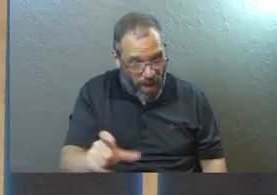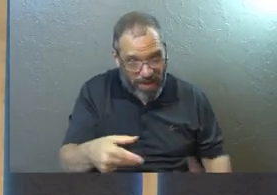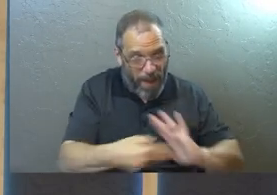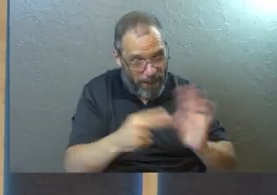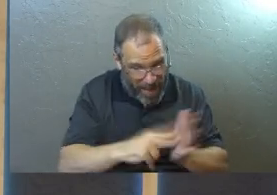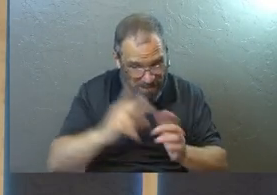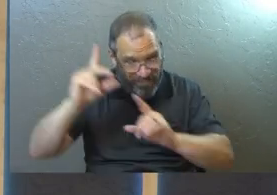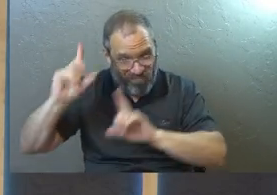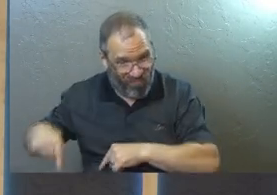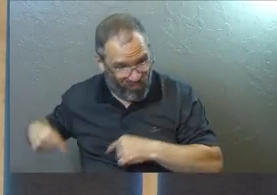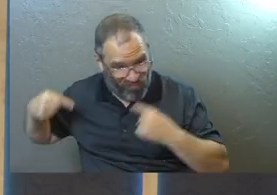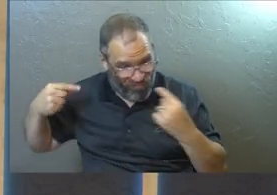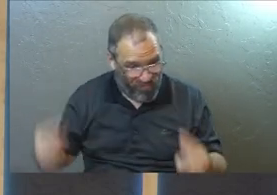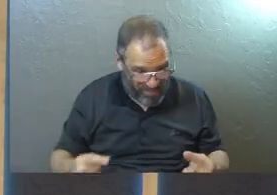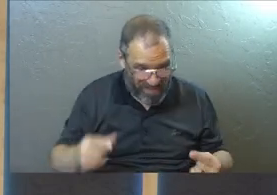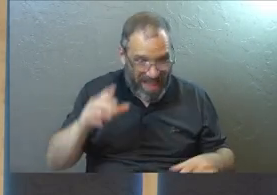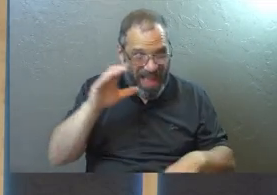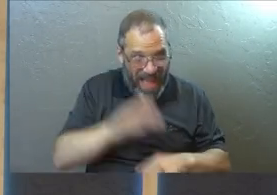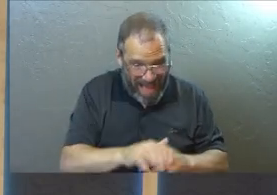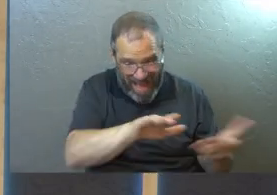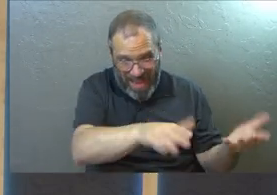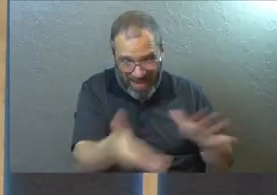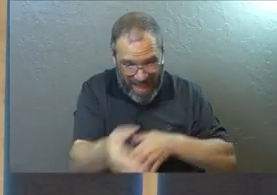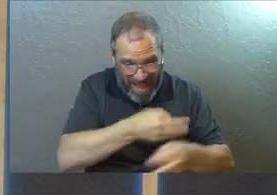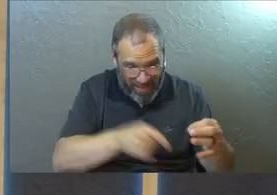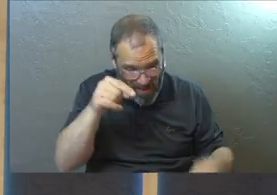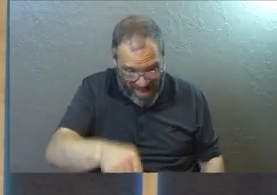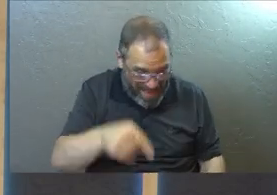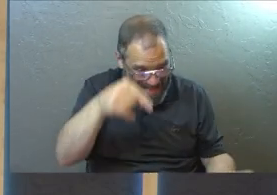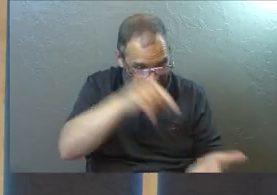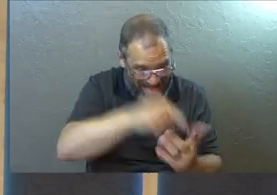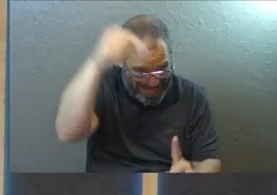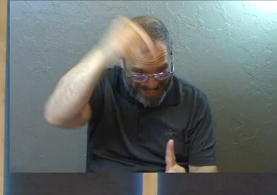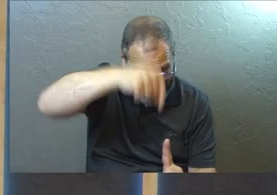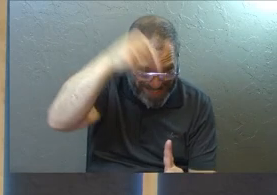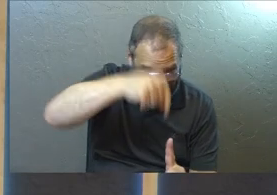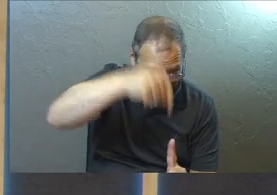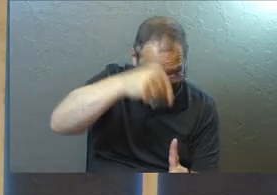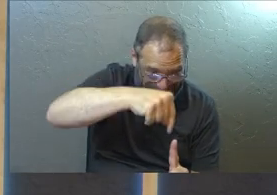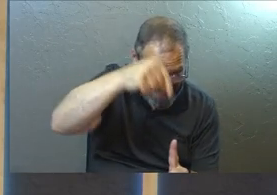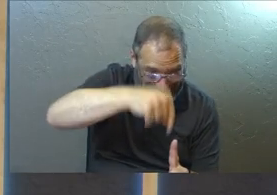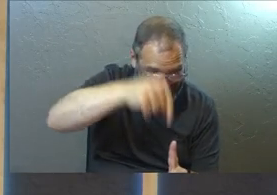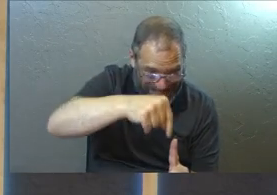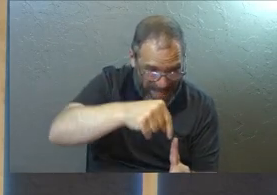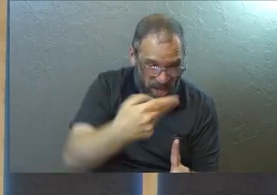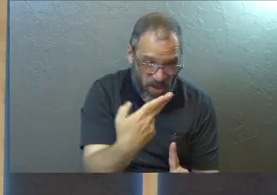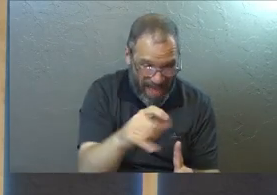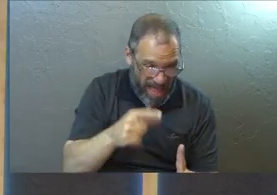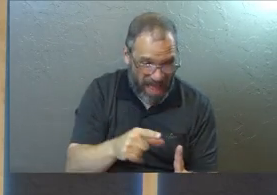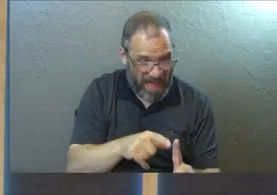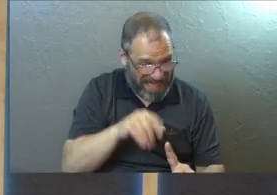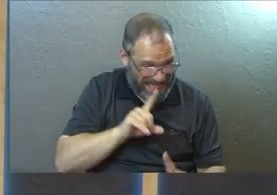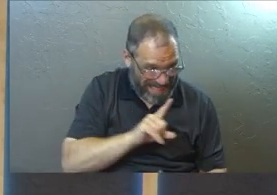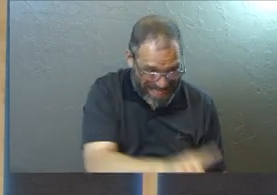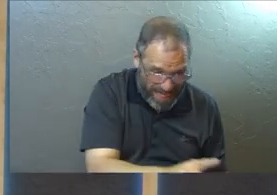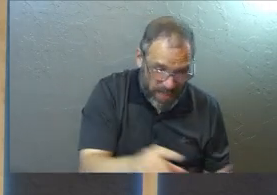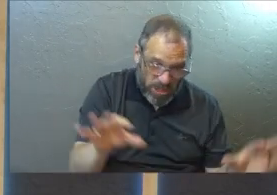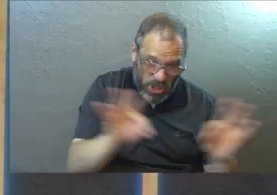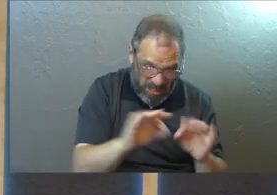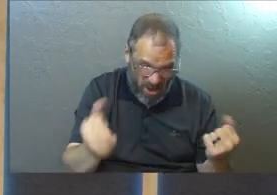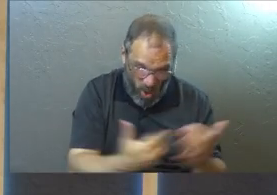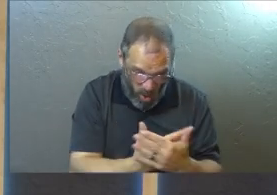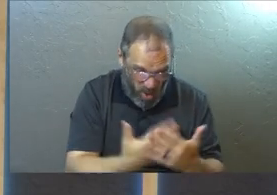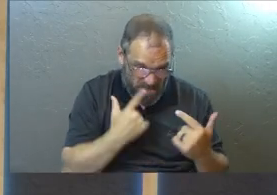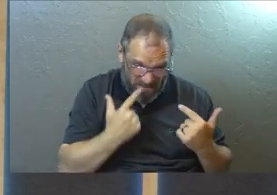All along. It was dying for this. This thing that you got a one-way ticket to hell for. And you deserved